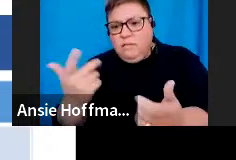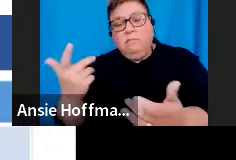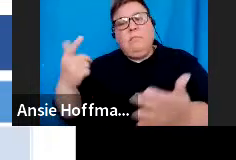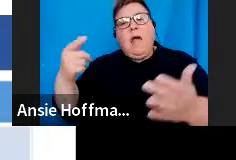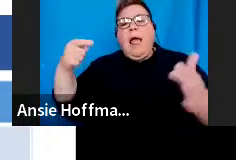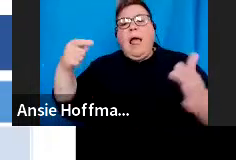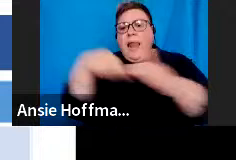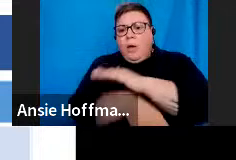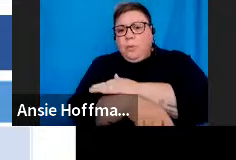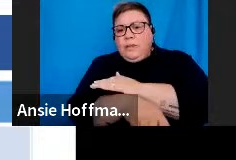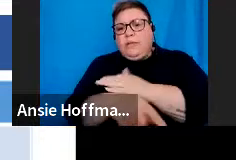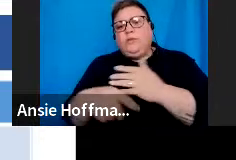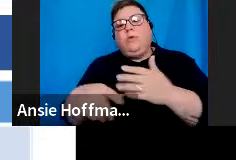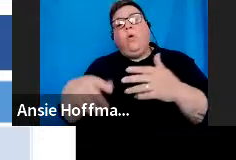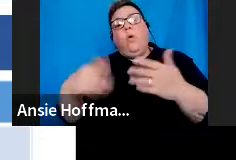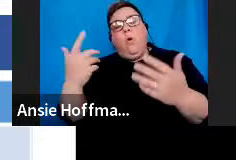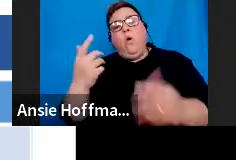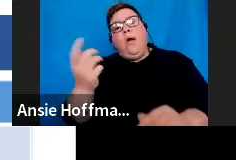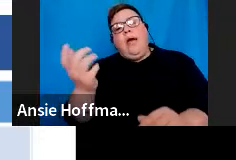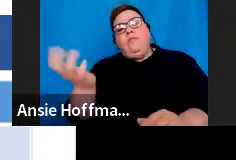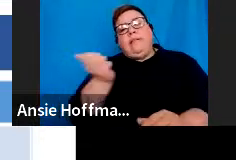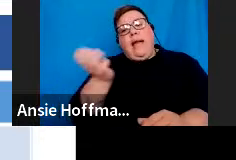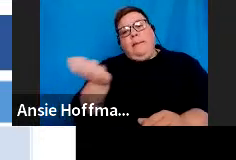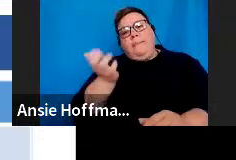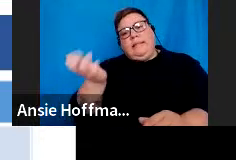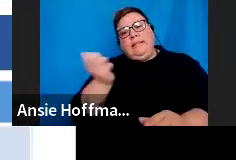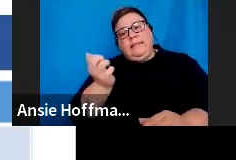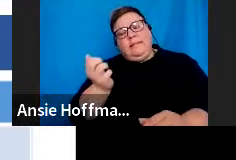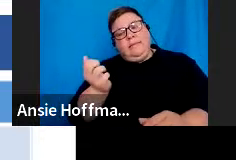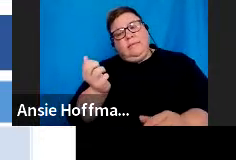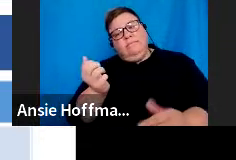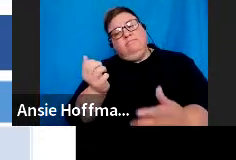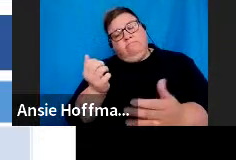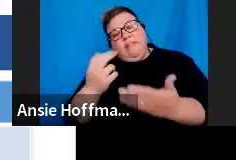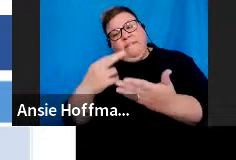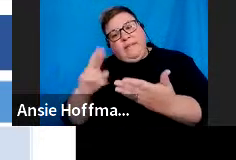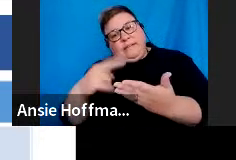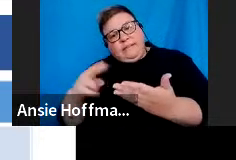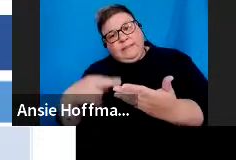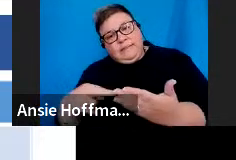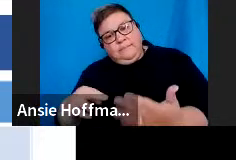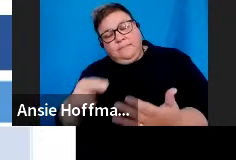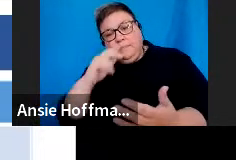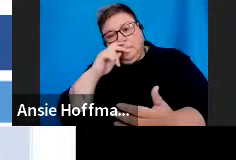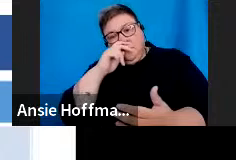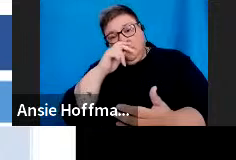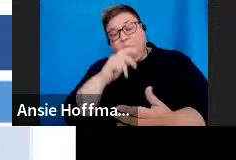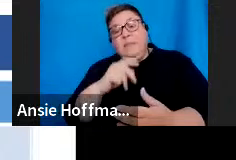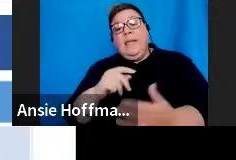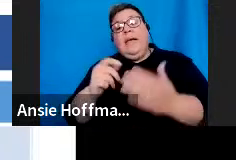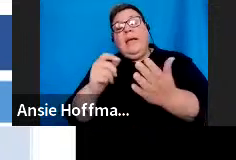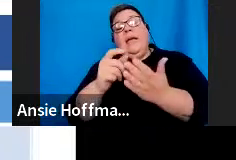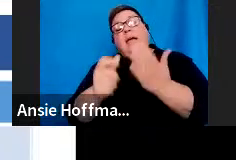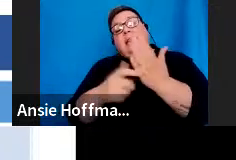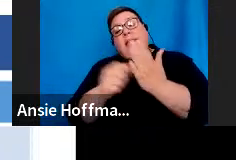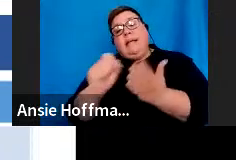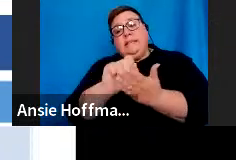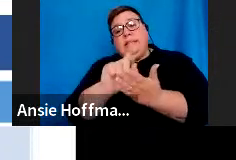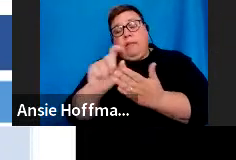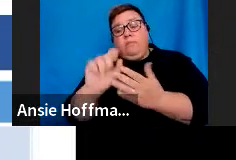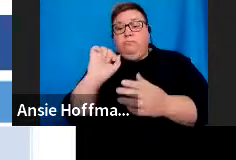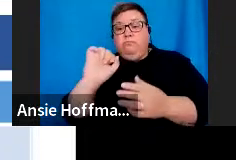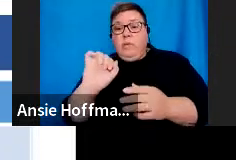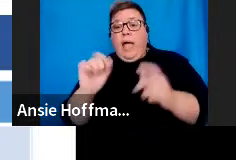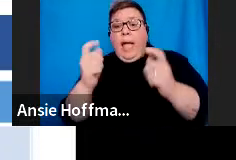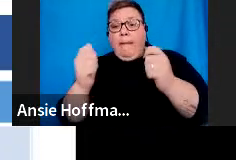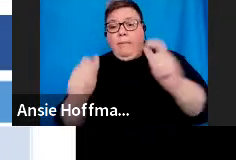of retirement funds. Then the directive is what we're talking about today. A tax directive indicates an amount or